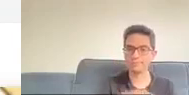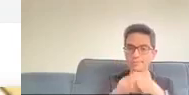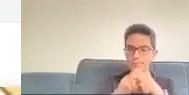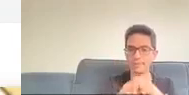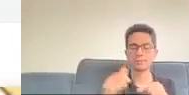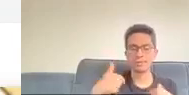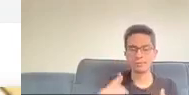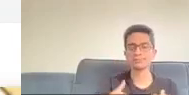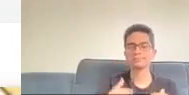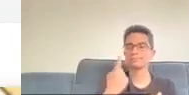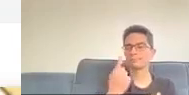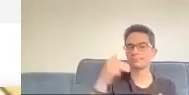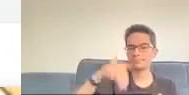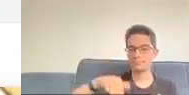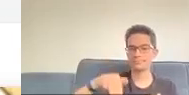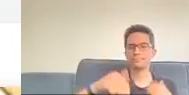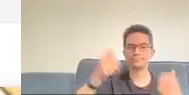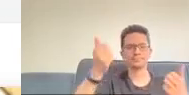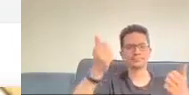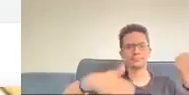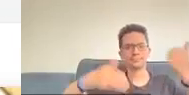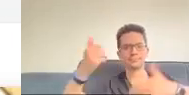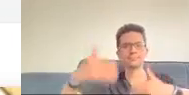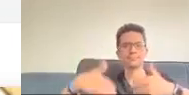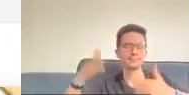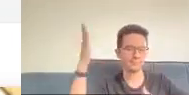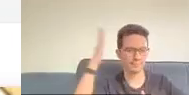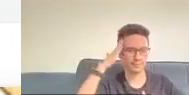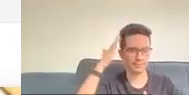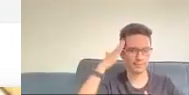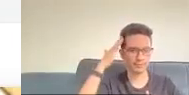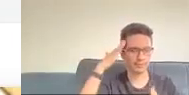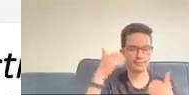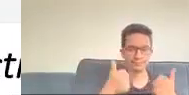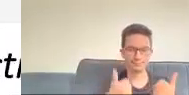And then we completed a situated analysis of selected interactions.